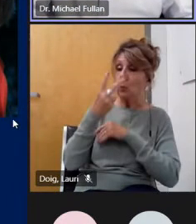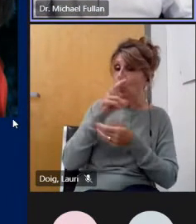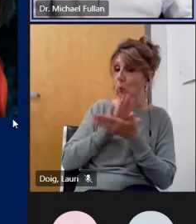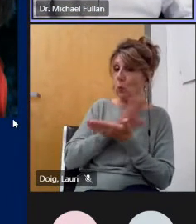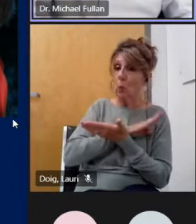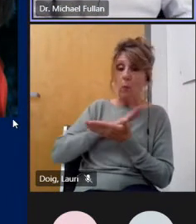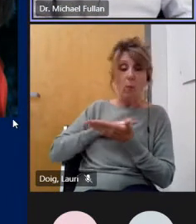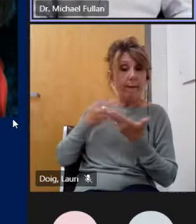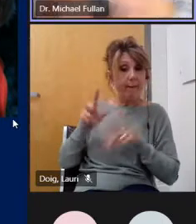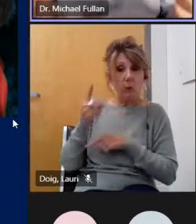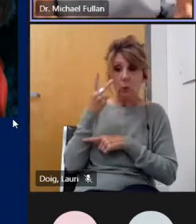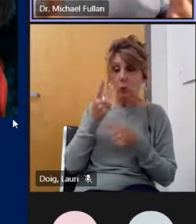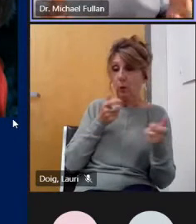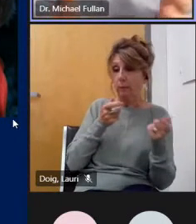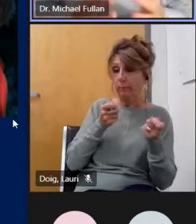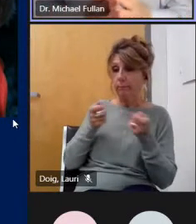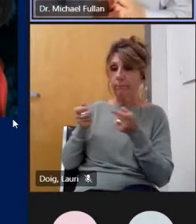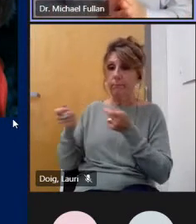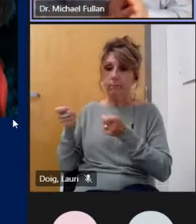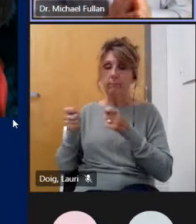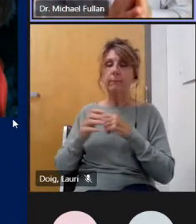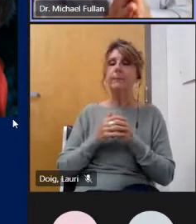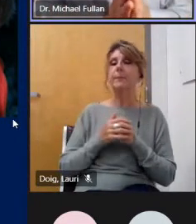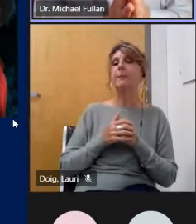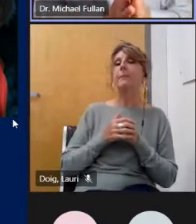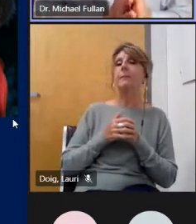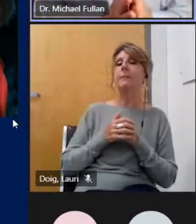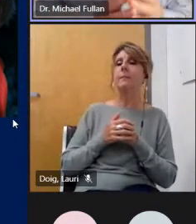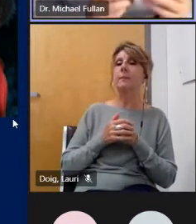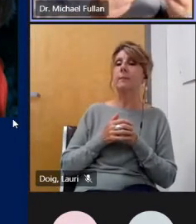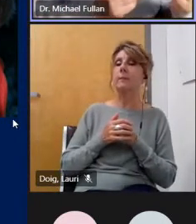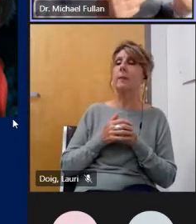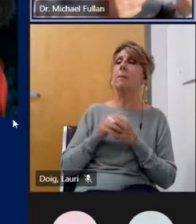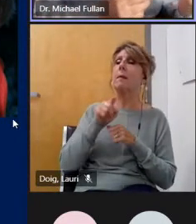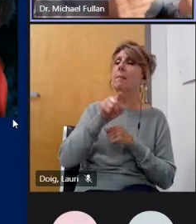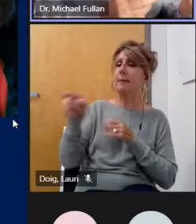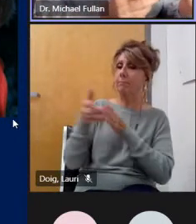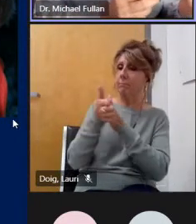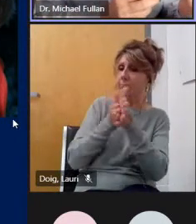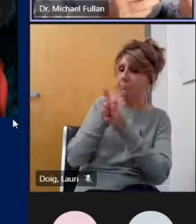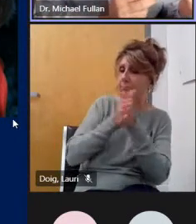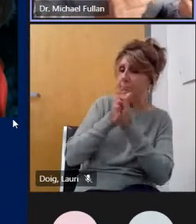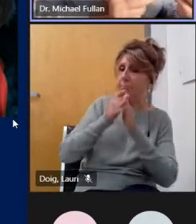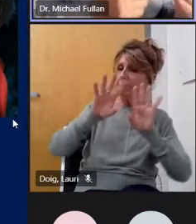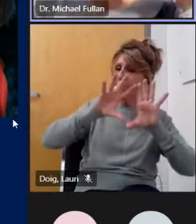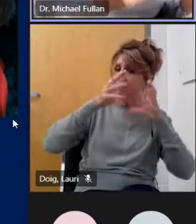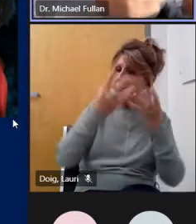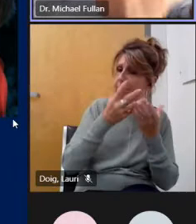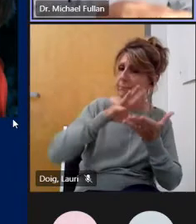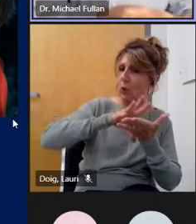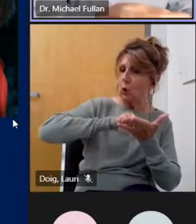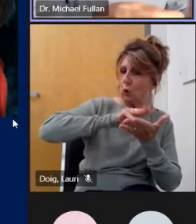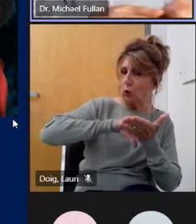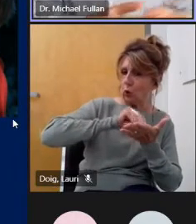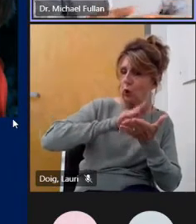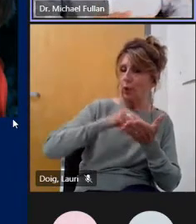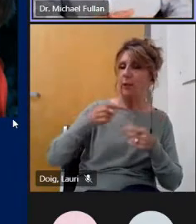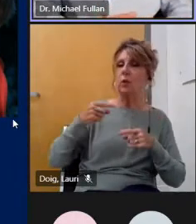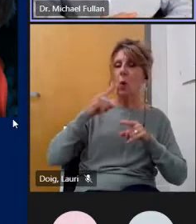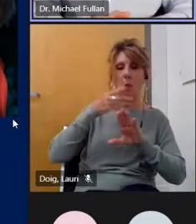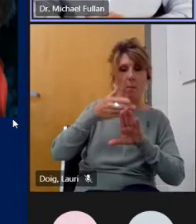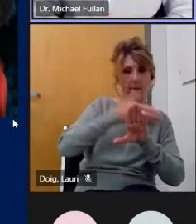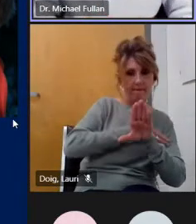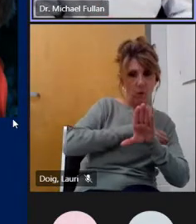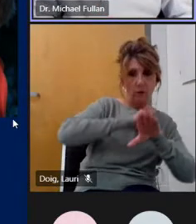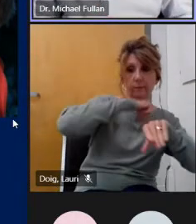labrador and they want but they wanted to go into deep learning and so we spent a fair amount of time joint determining how